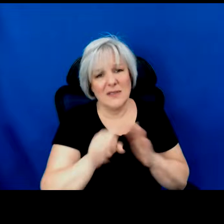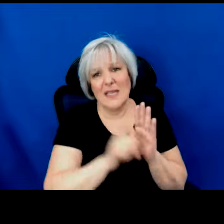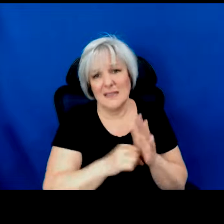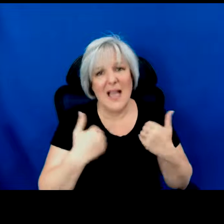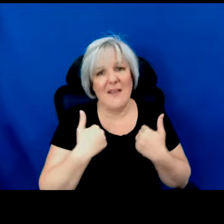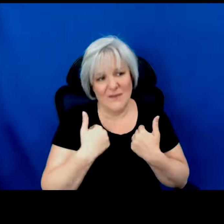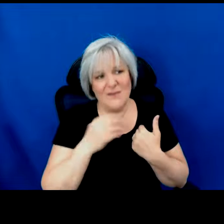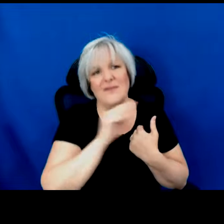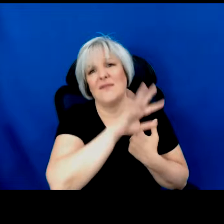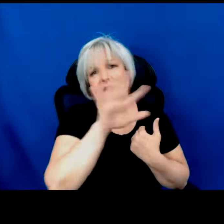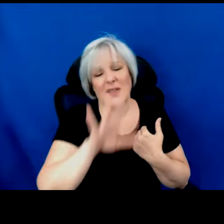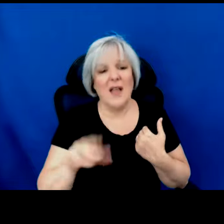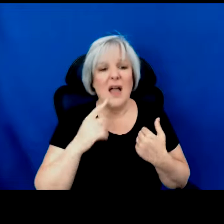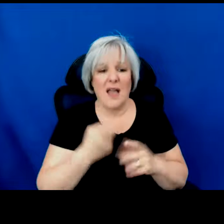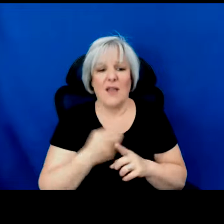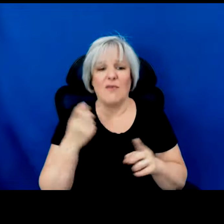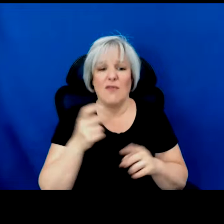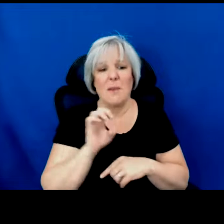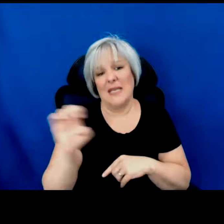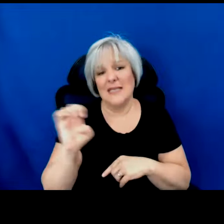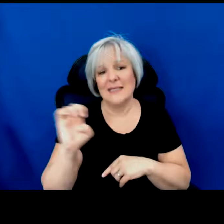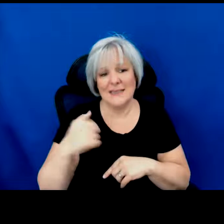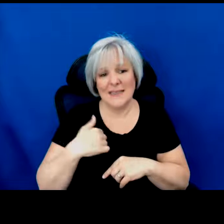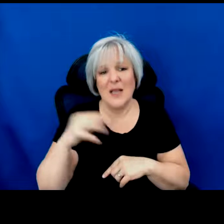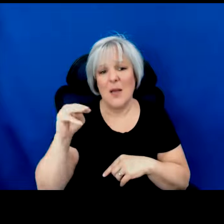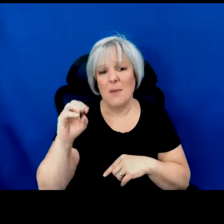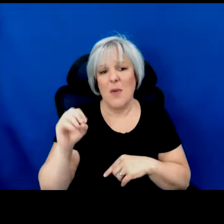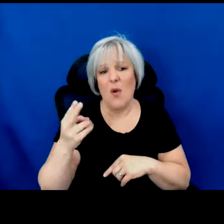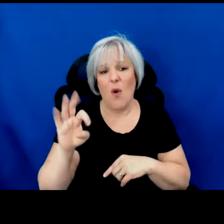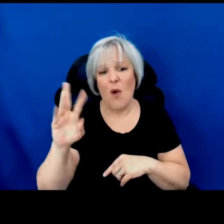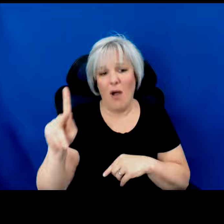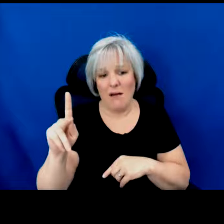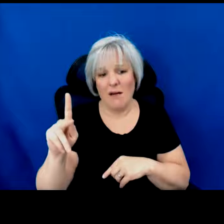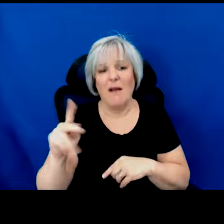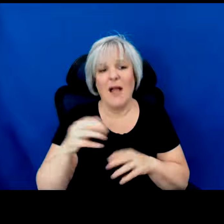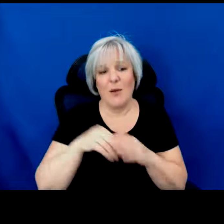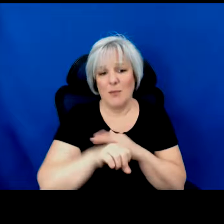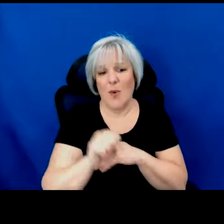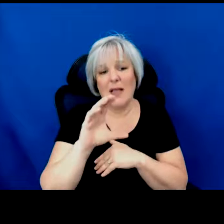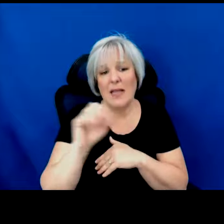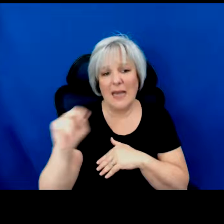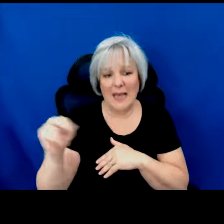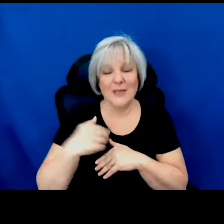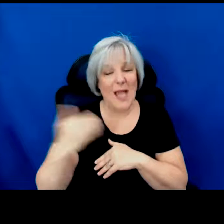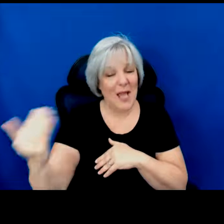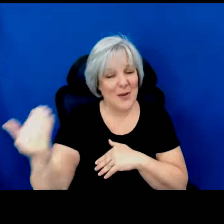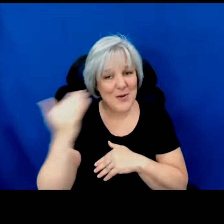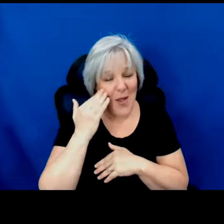I come from the East as well. I'm a Mohawk descendant. I was born in Connecticut. So I know